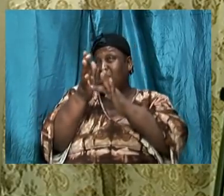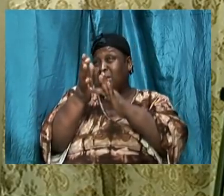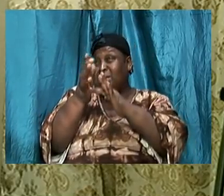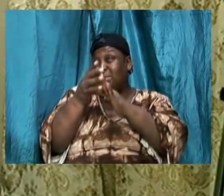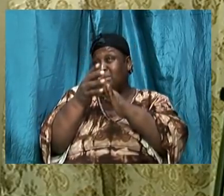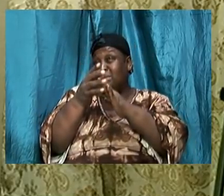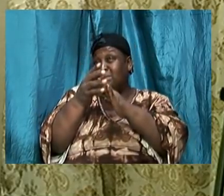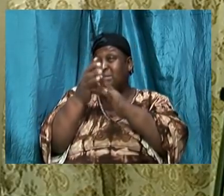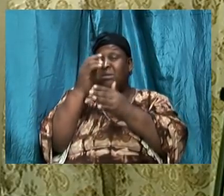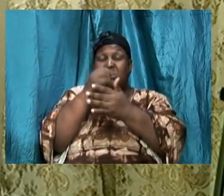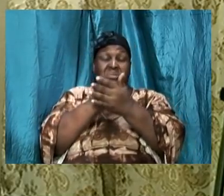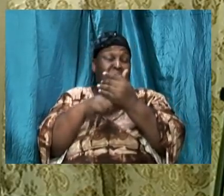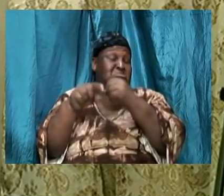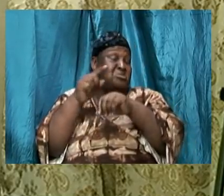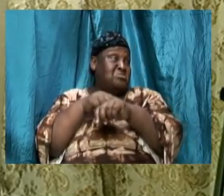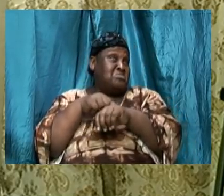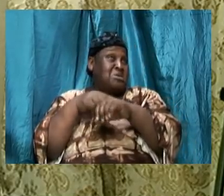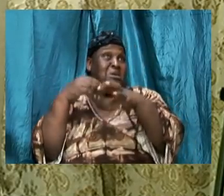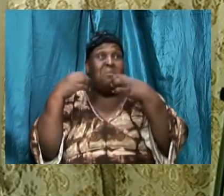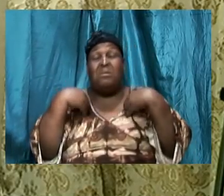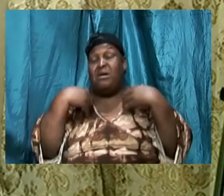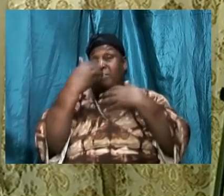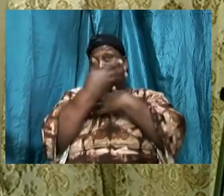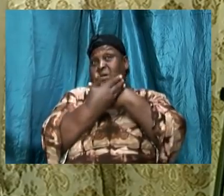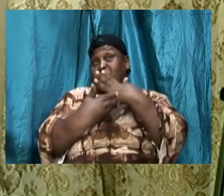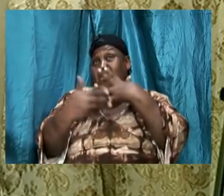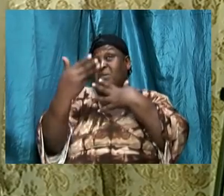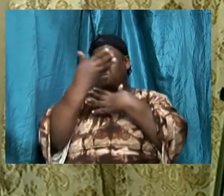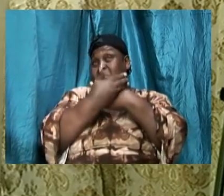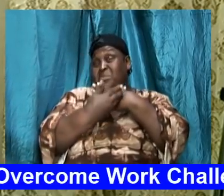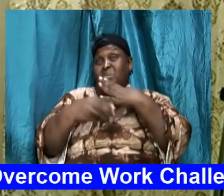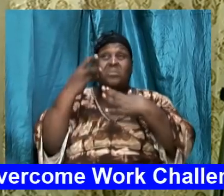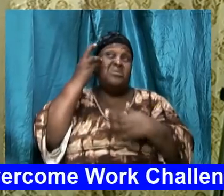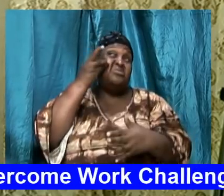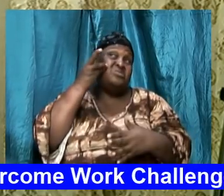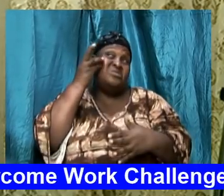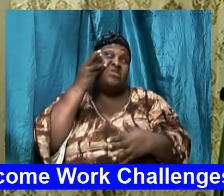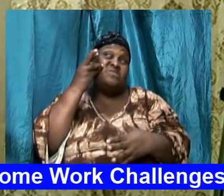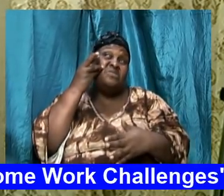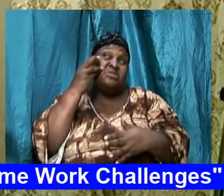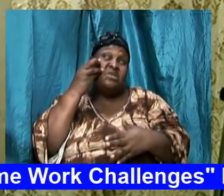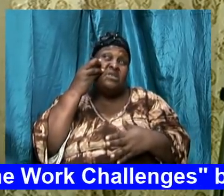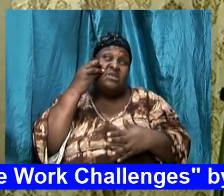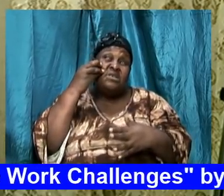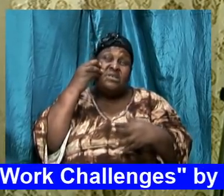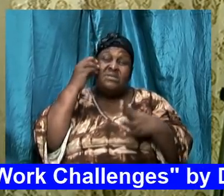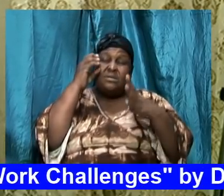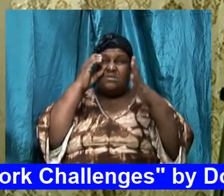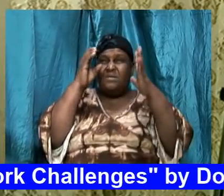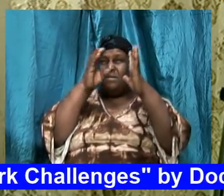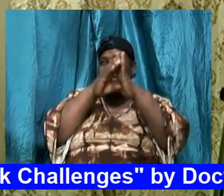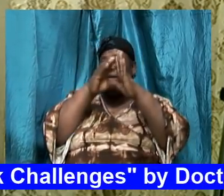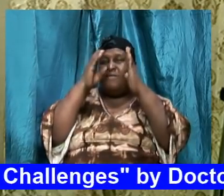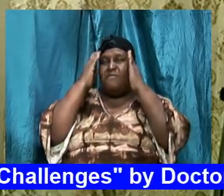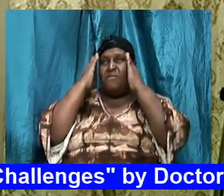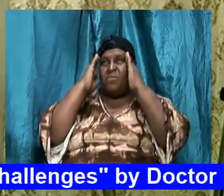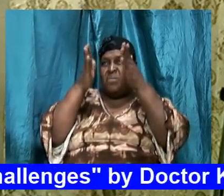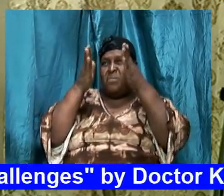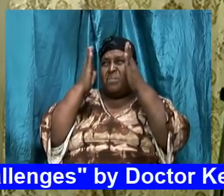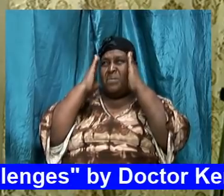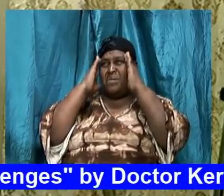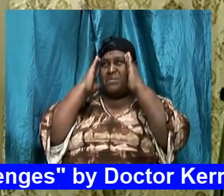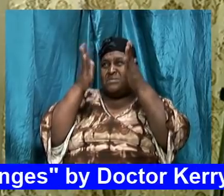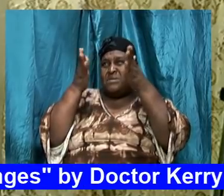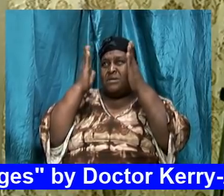picture Him on the cross and all of a sudden, two, three, four, five, six hundred people have